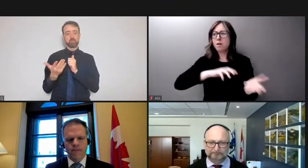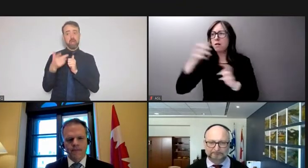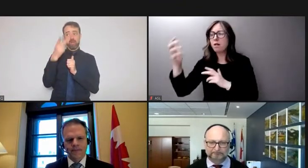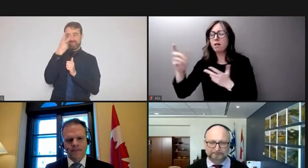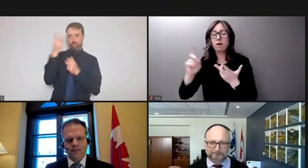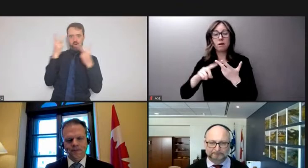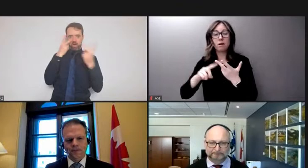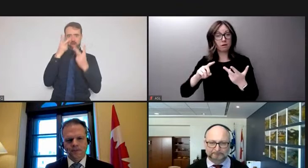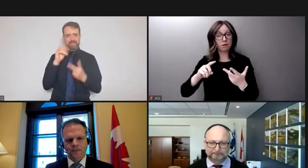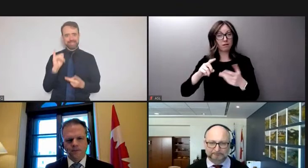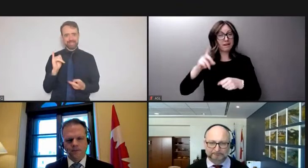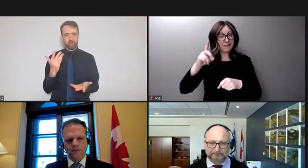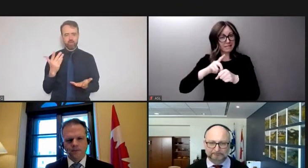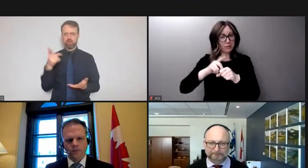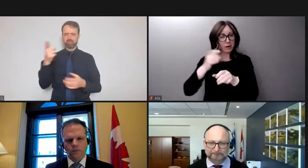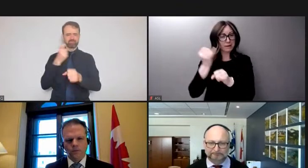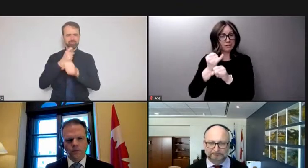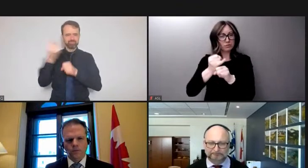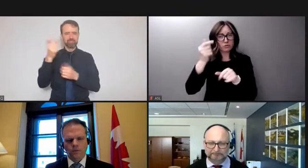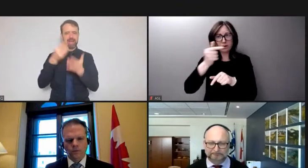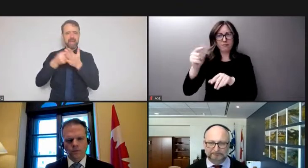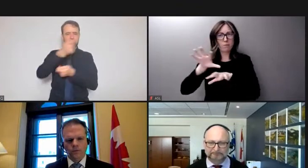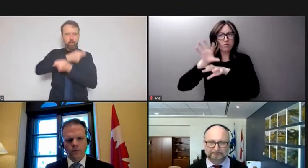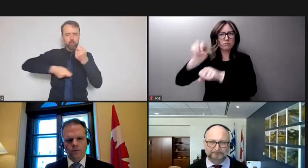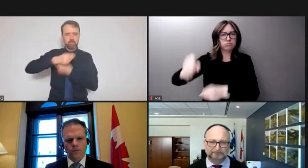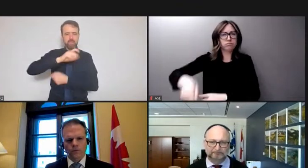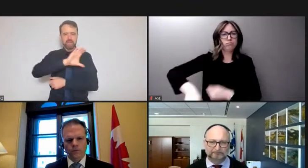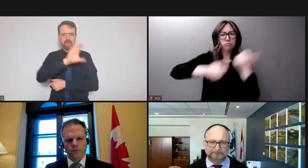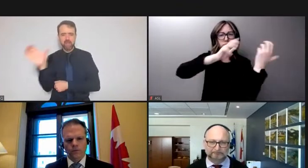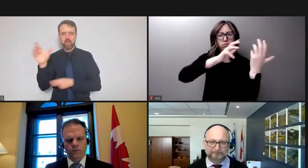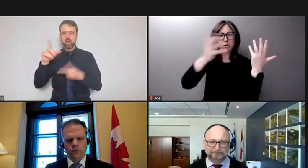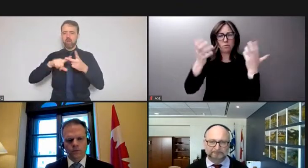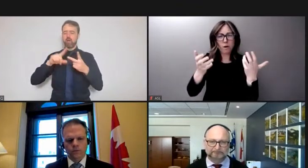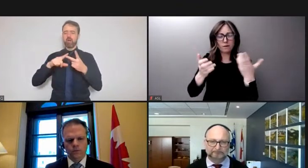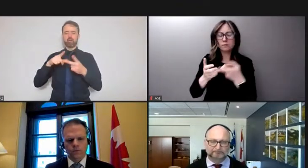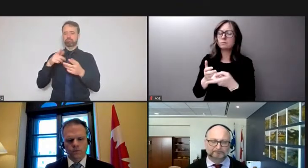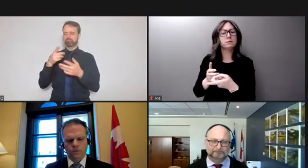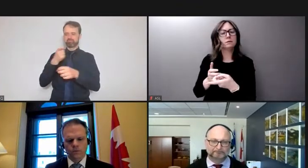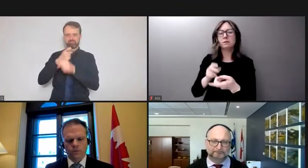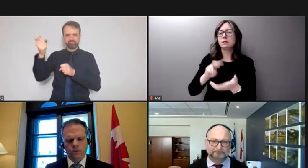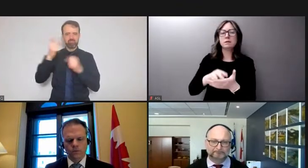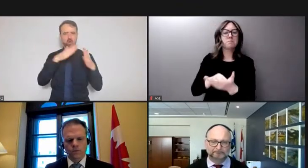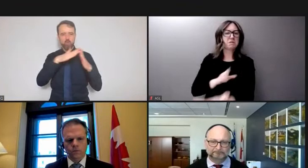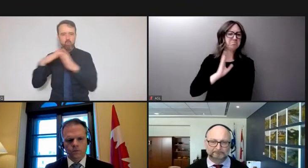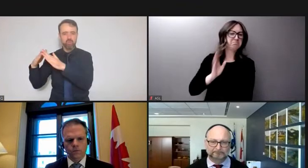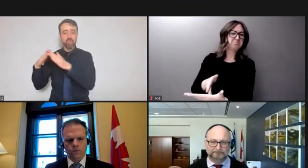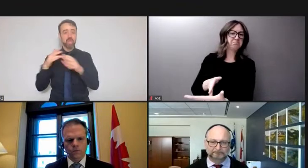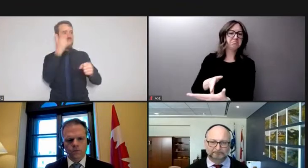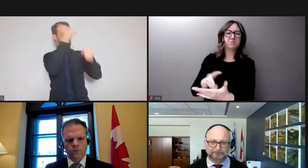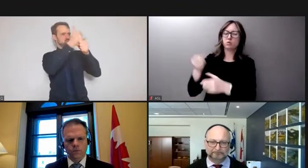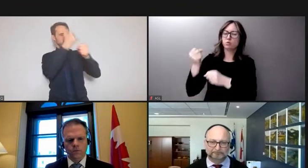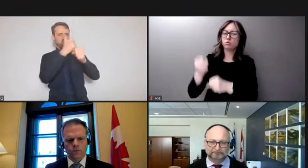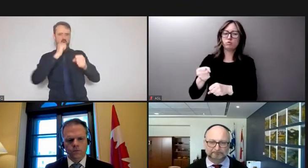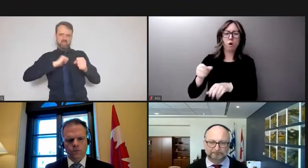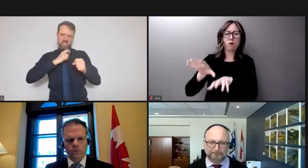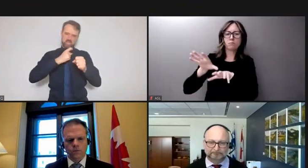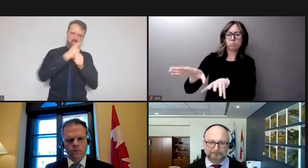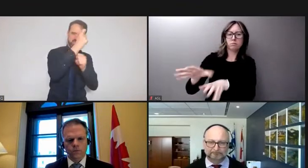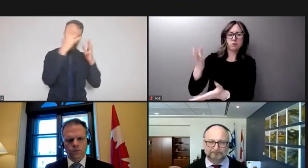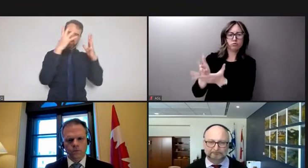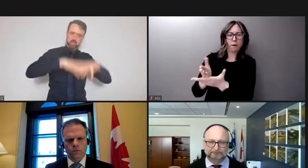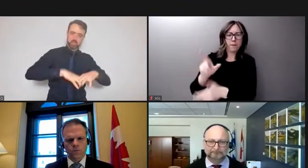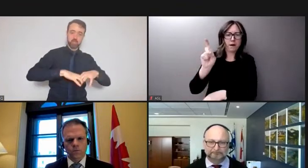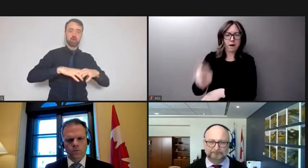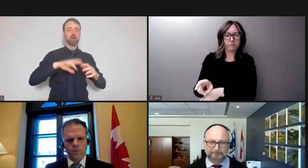democratic institutions must be answered with unequivocal condemnation and strong action from those who are